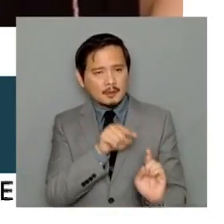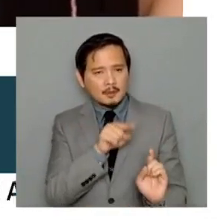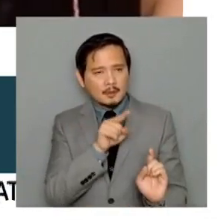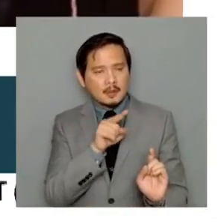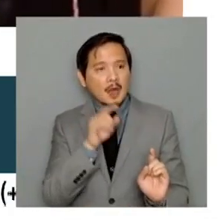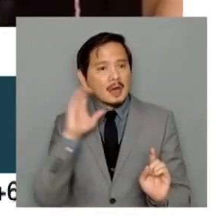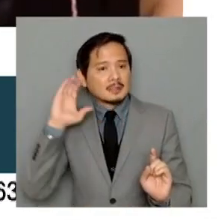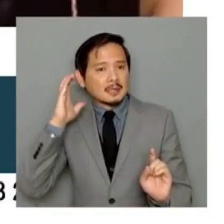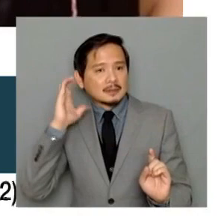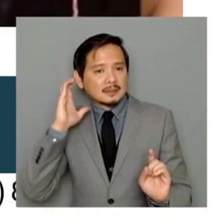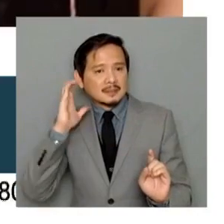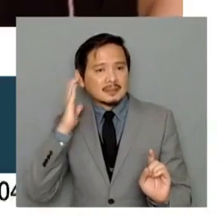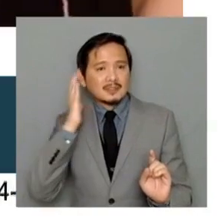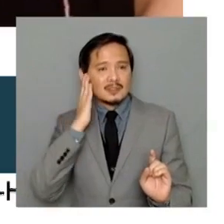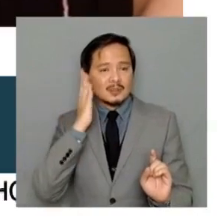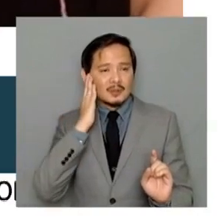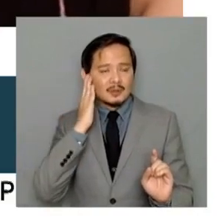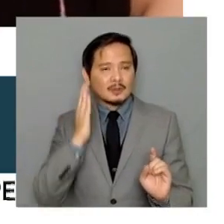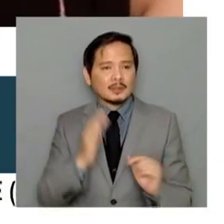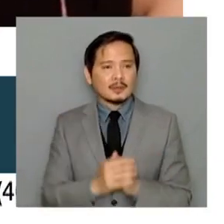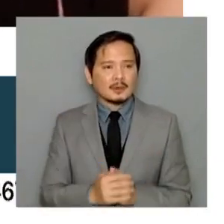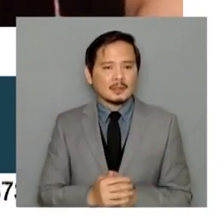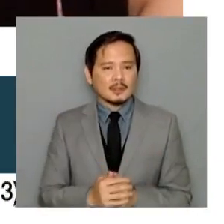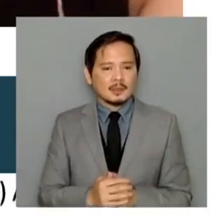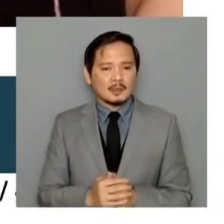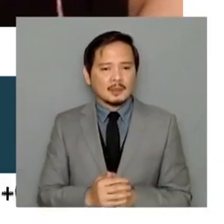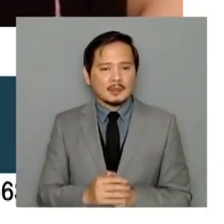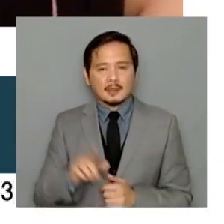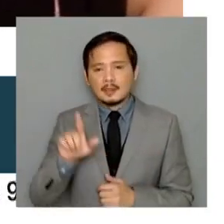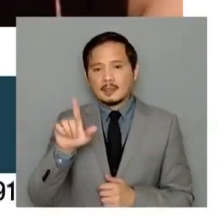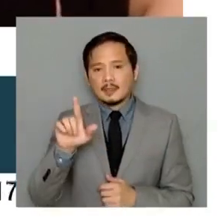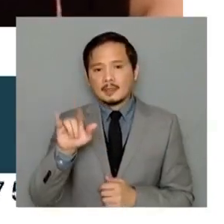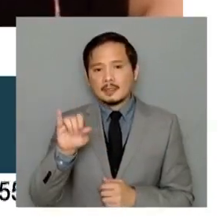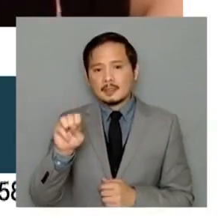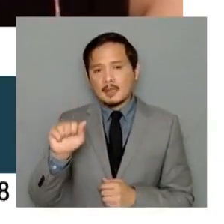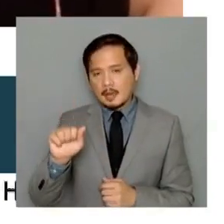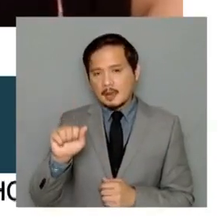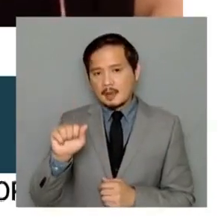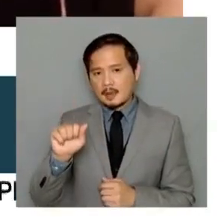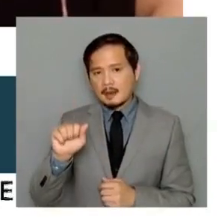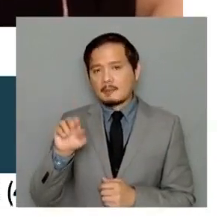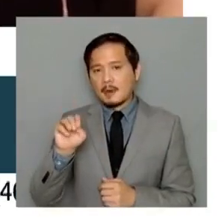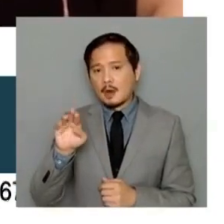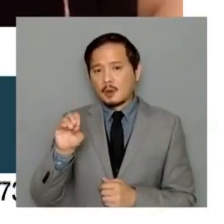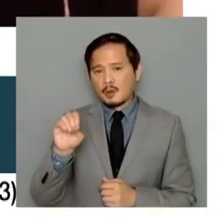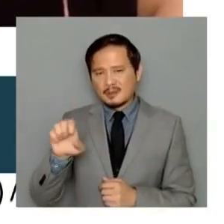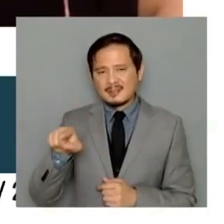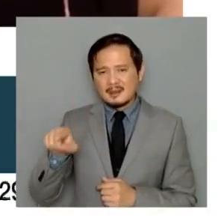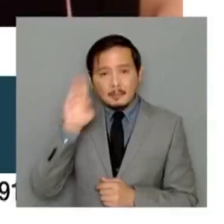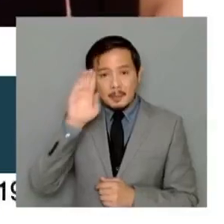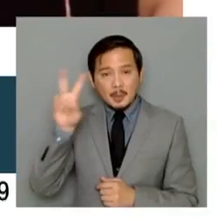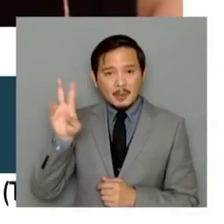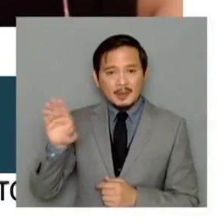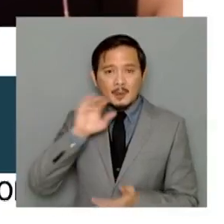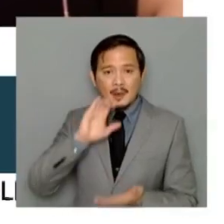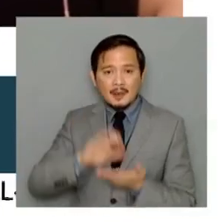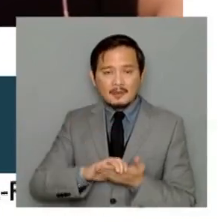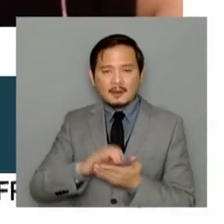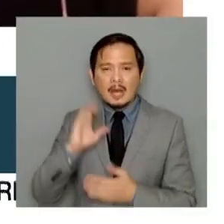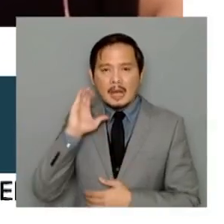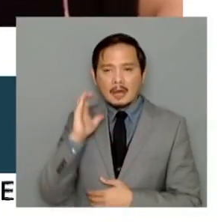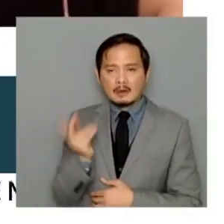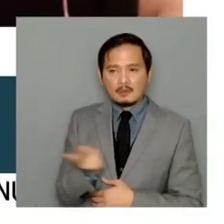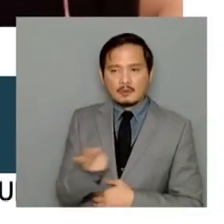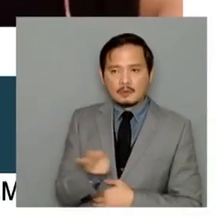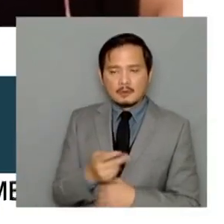of First Lady Lisa Araneta Marcos. What to you must she do, or what are you going